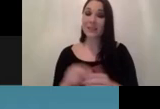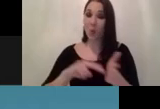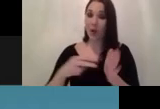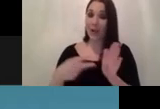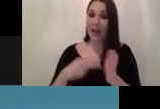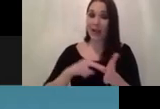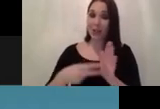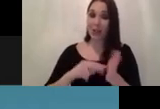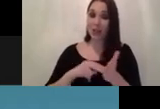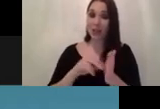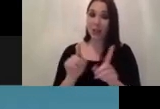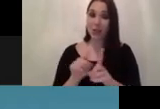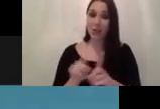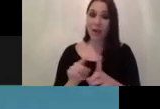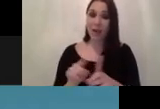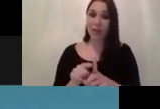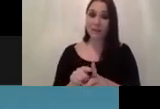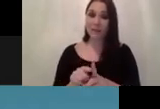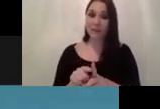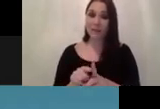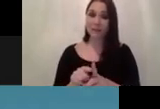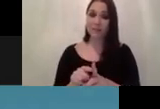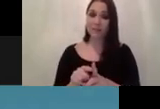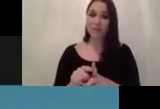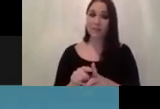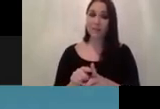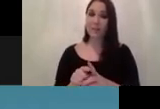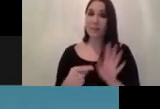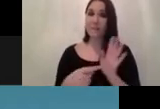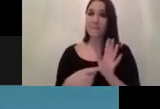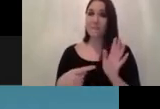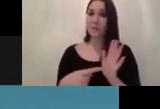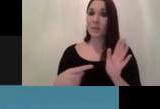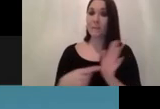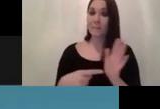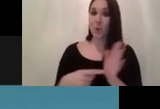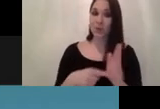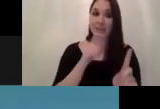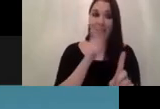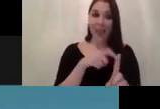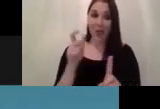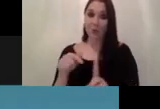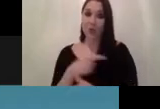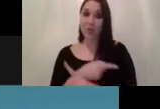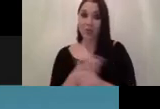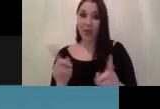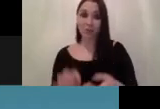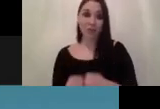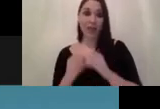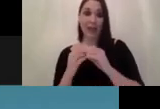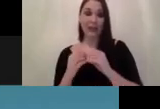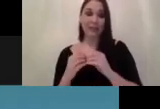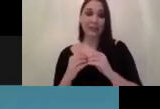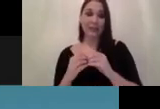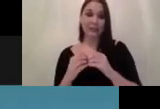events are also important stakeholders because they basically have to create the paperwork that the audience